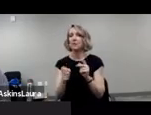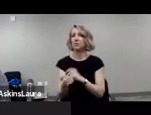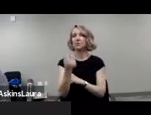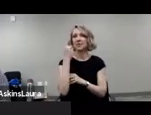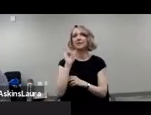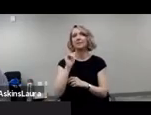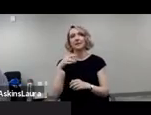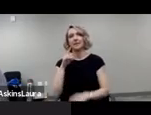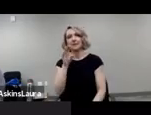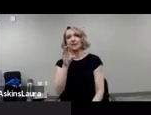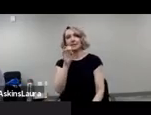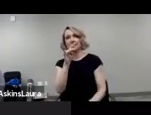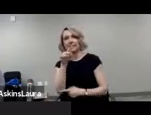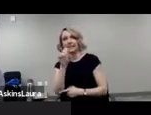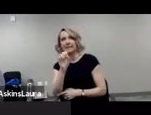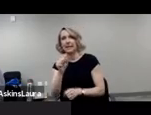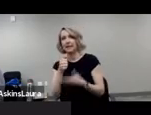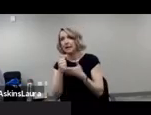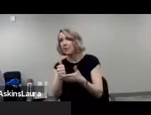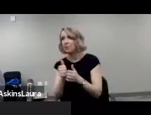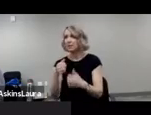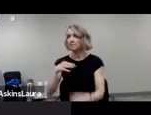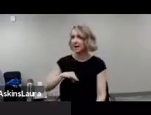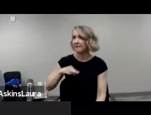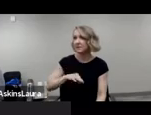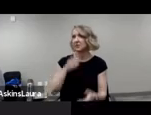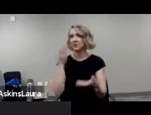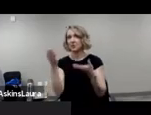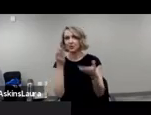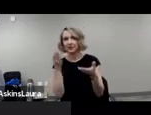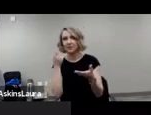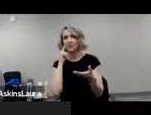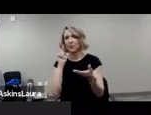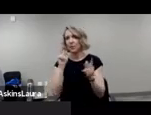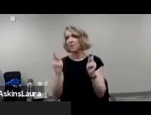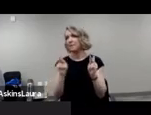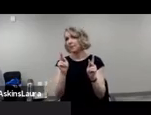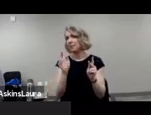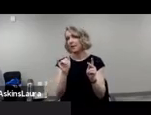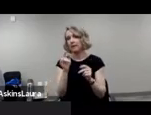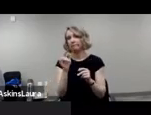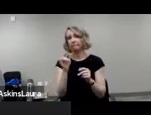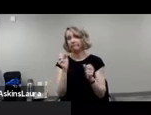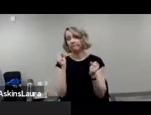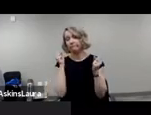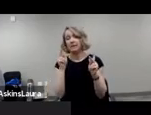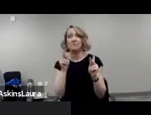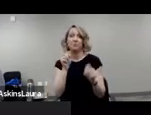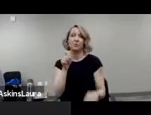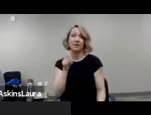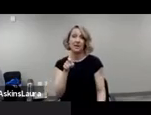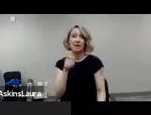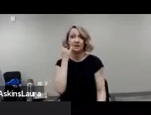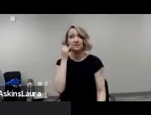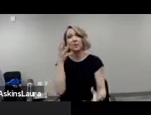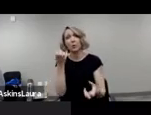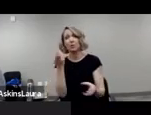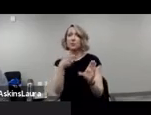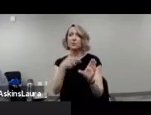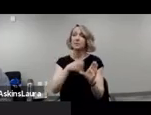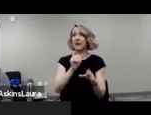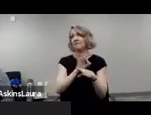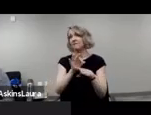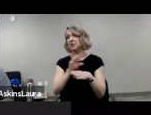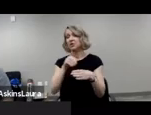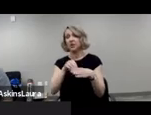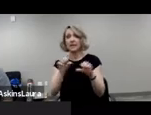with a lot of benefits and services that people need in order to participate and function in